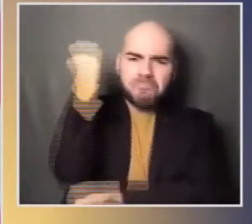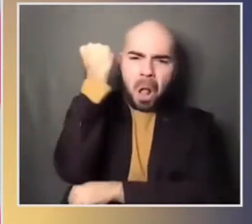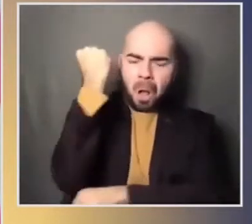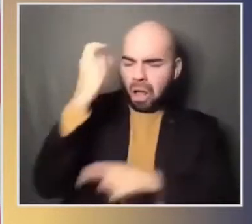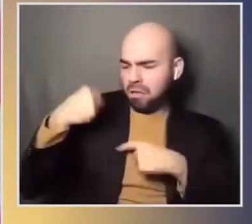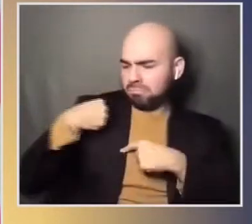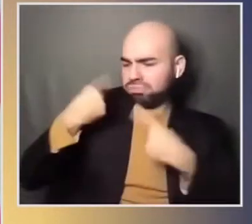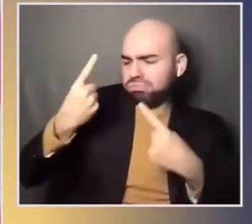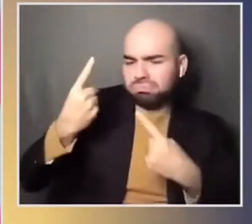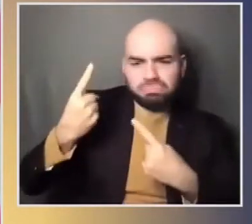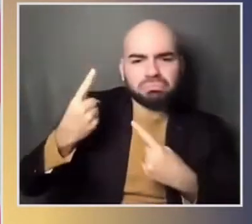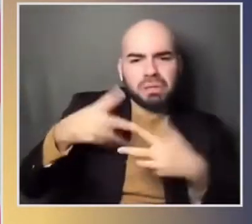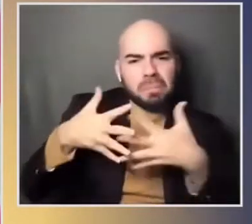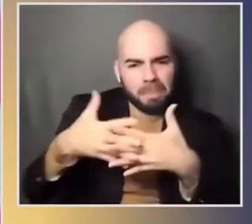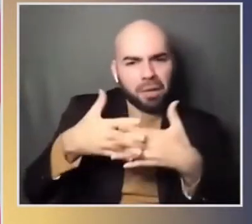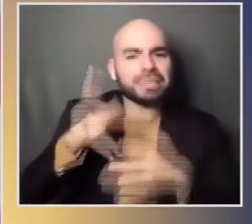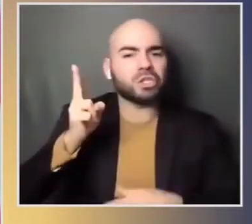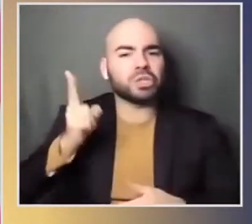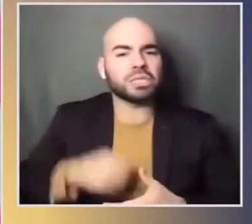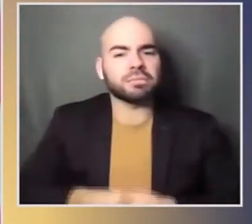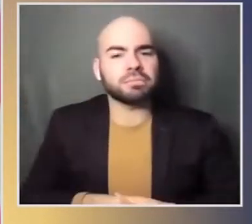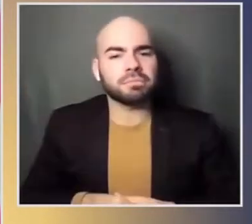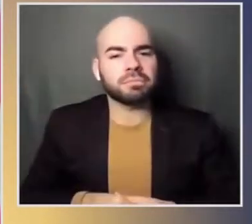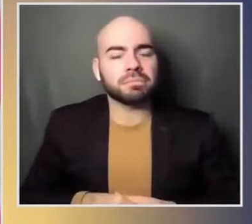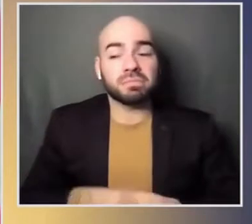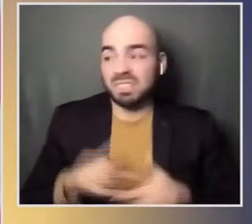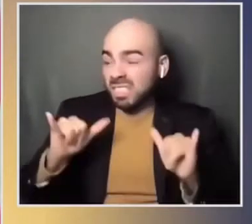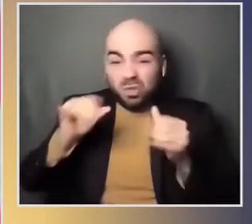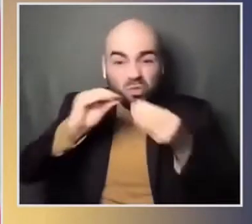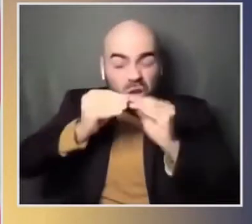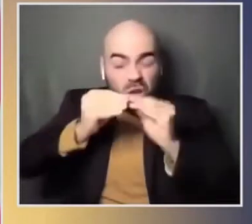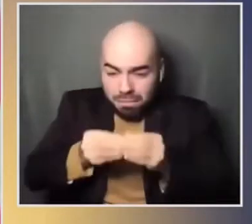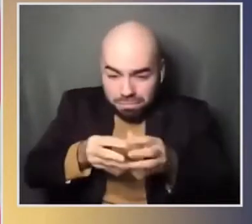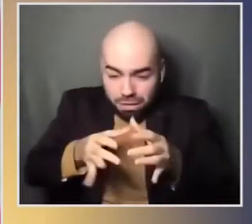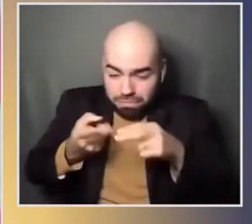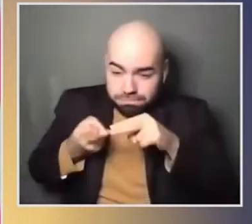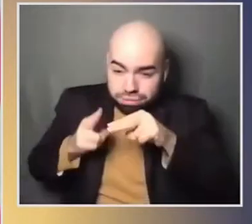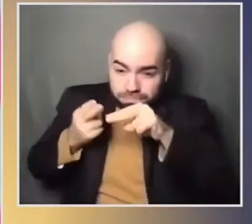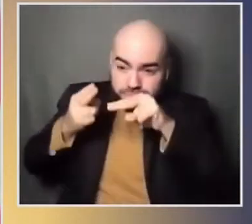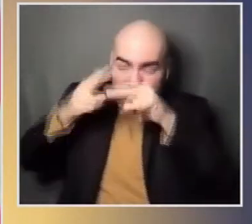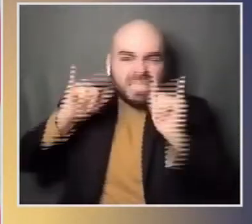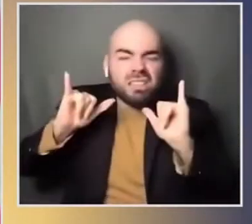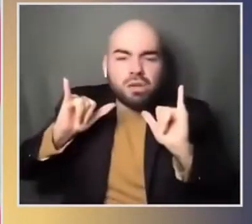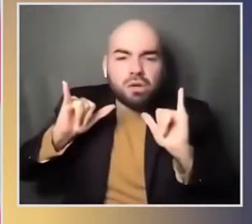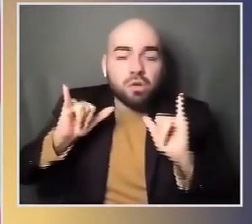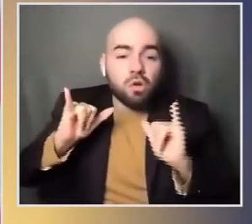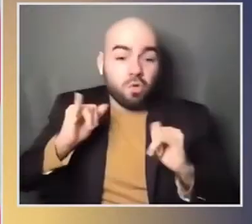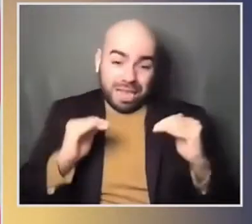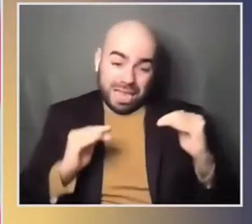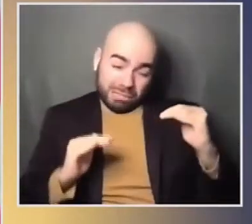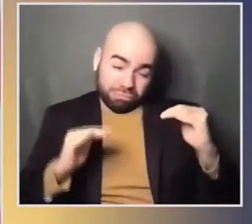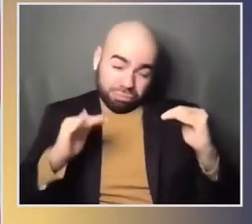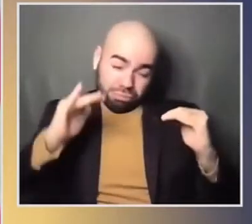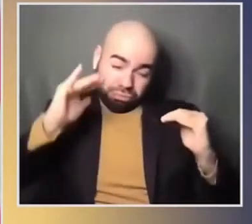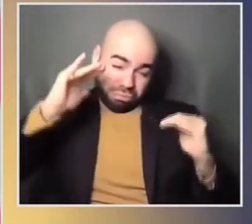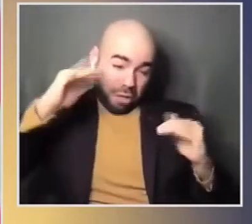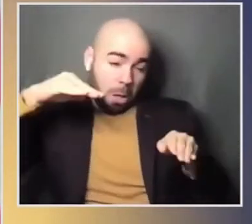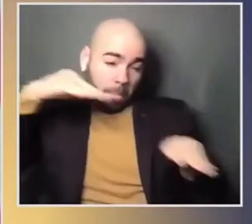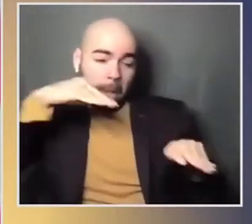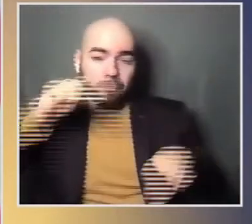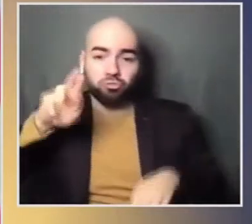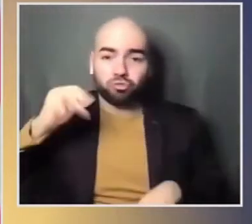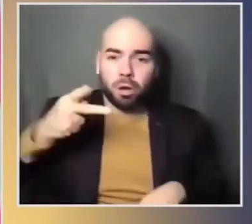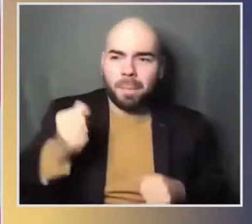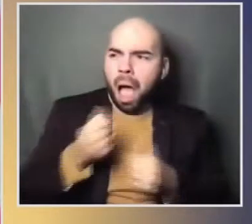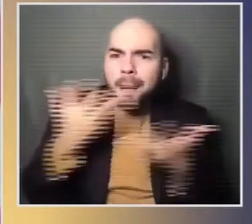demonstration may be the silver lining for russia of mr biden's win the kremlin has an acute sense of hearing